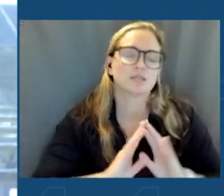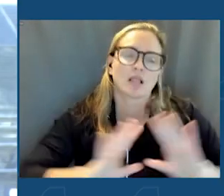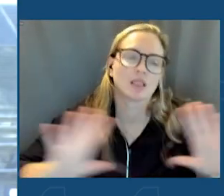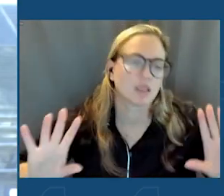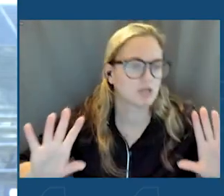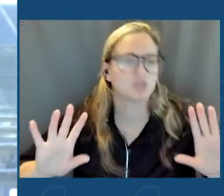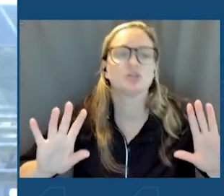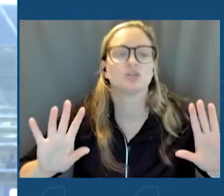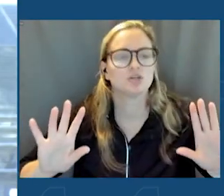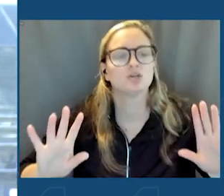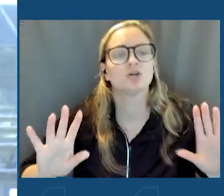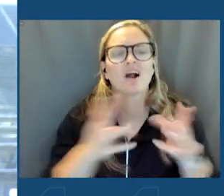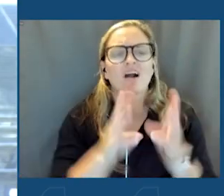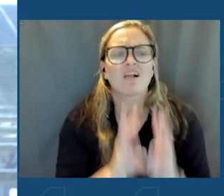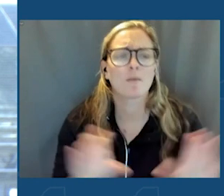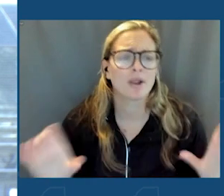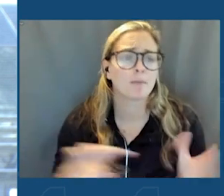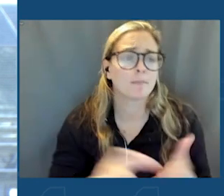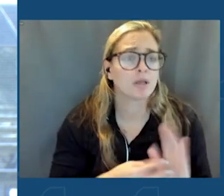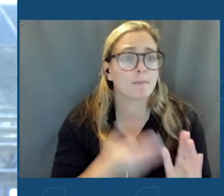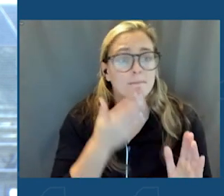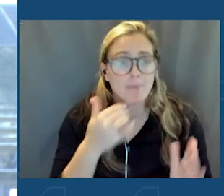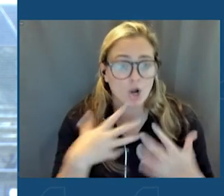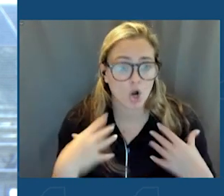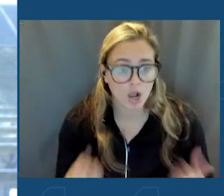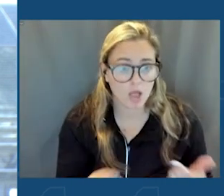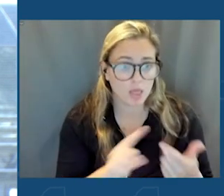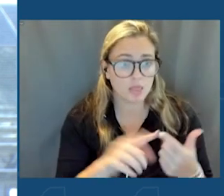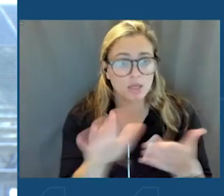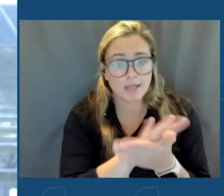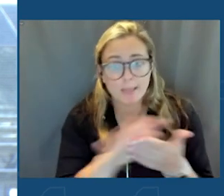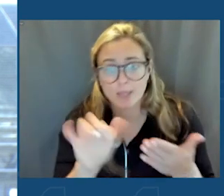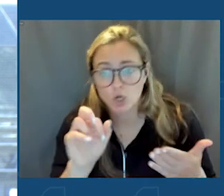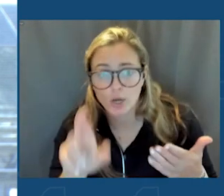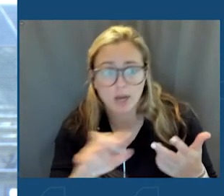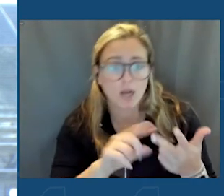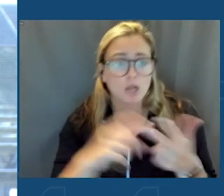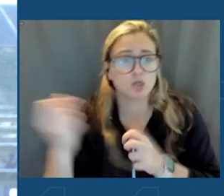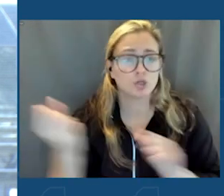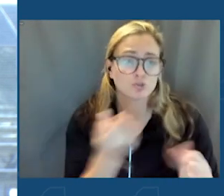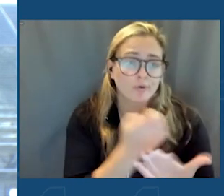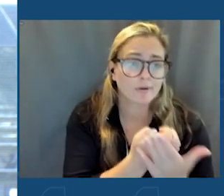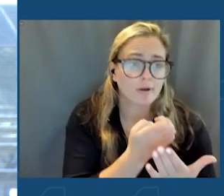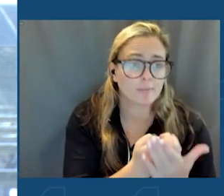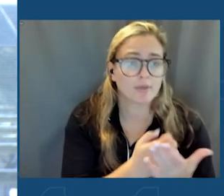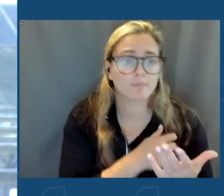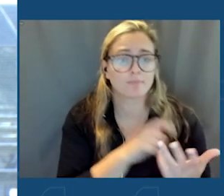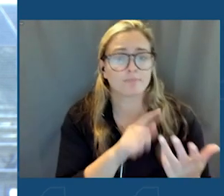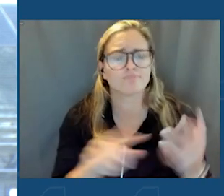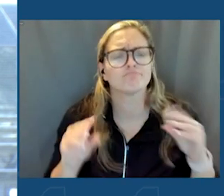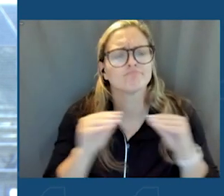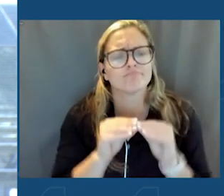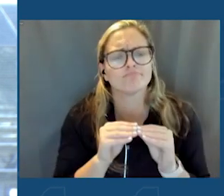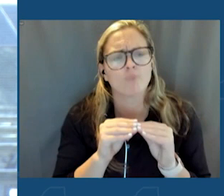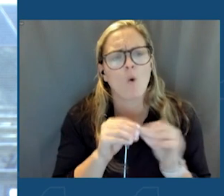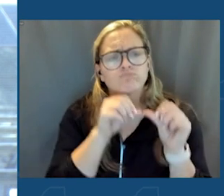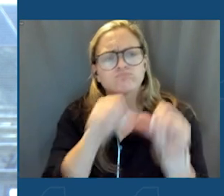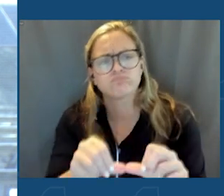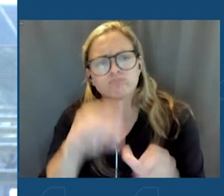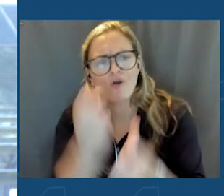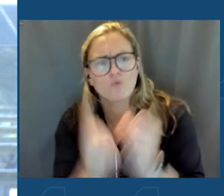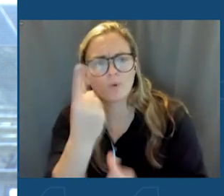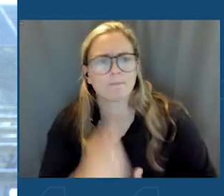that climate action means better health, cleaner air, a stronger economy, and a more prosperity for everyone.